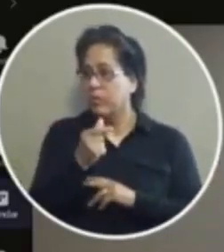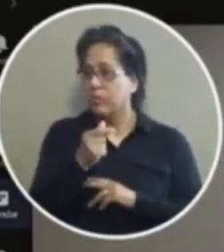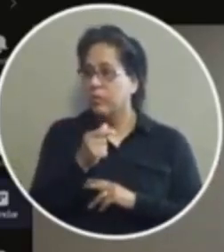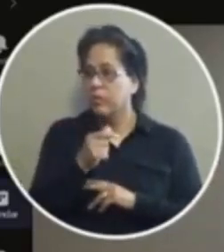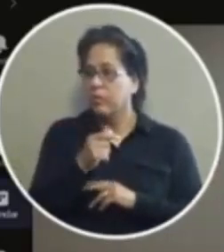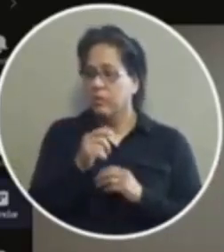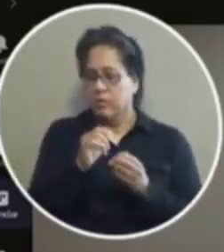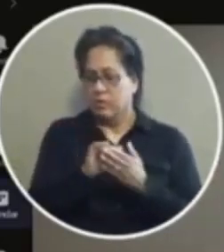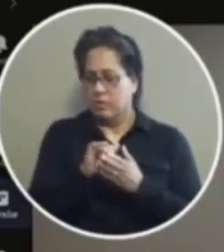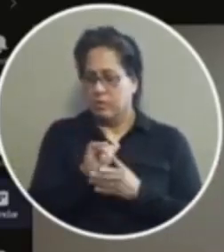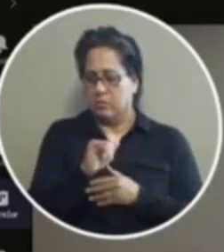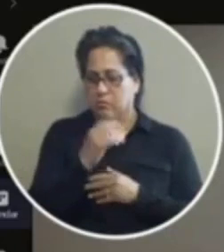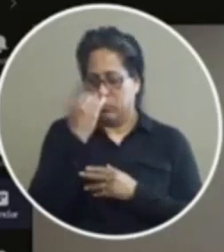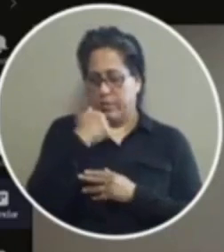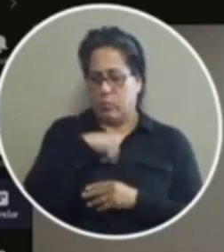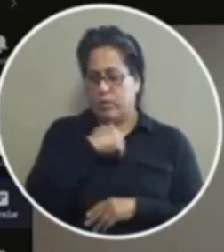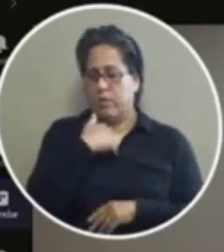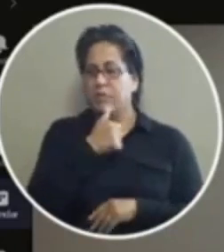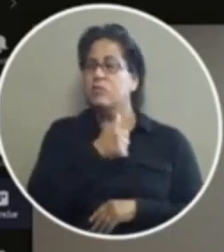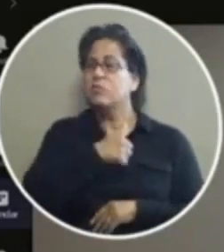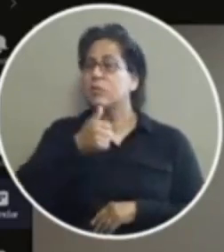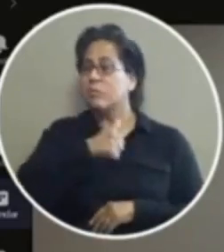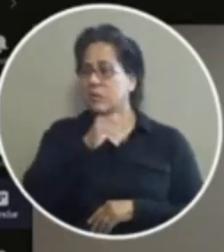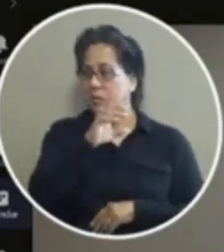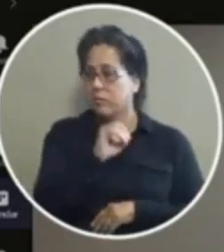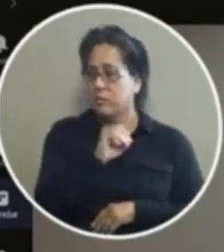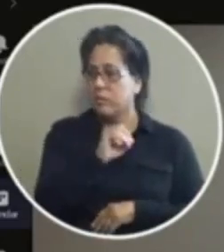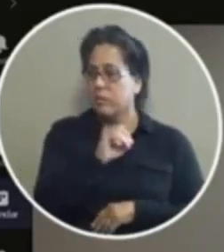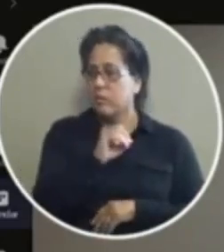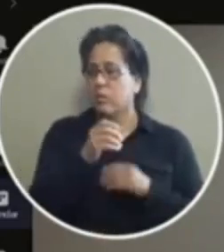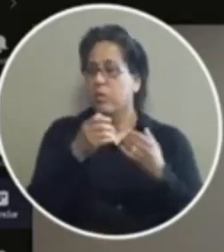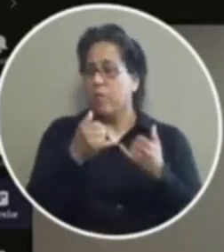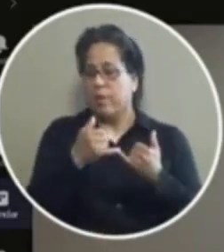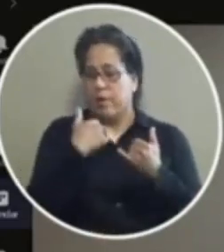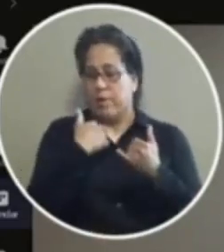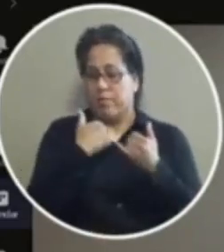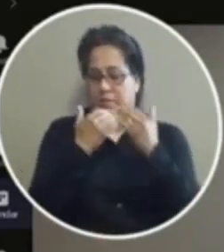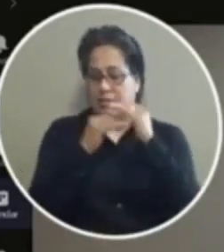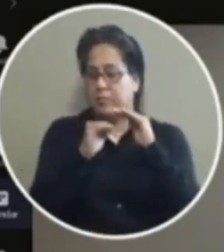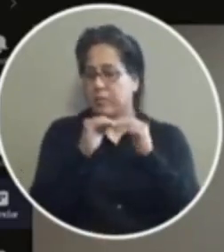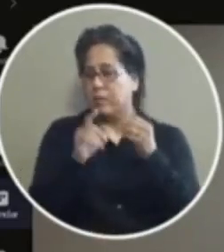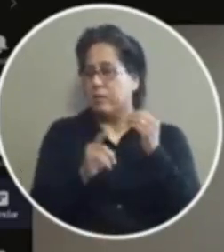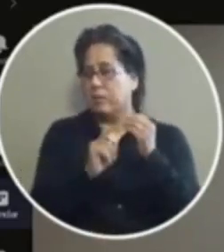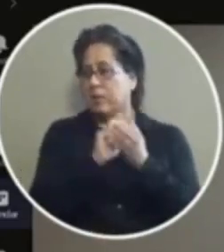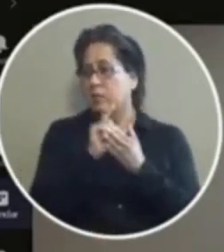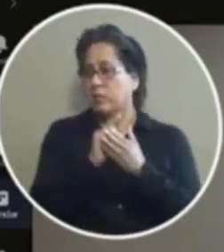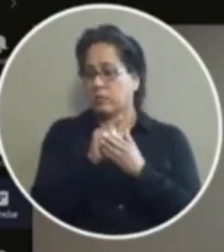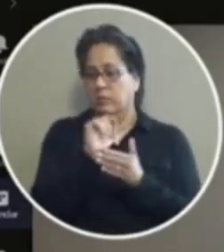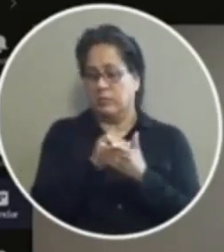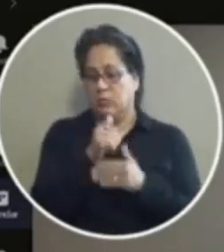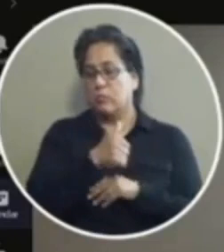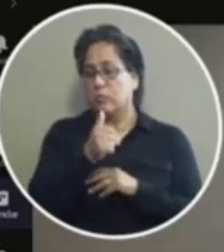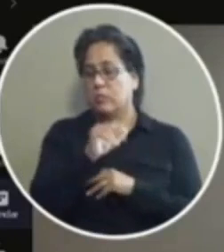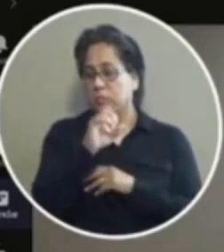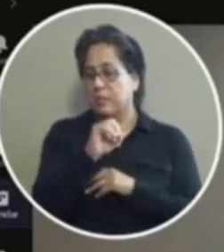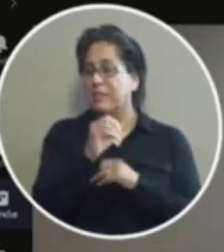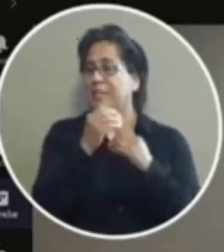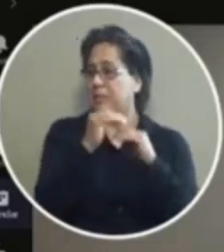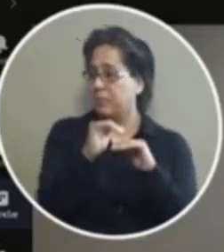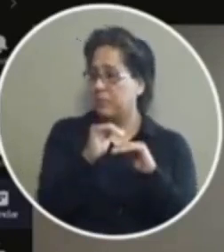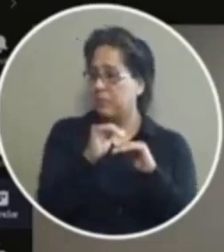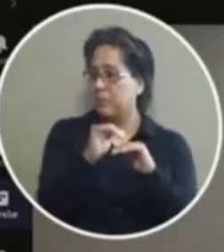why we have the transportation company right now we have limited hours that the transportation company works which limits